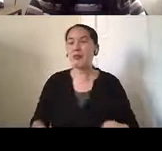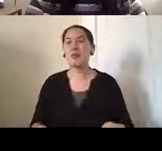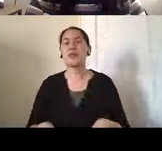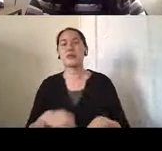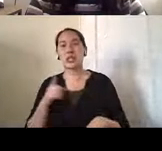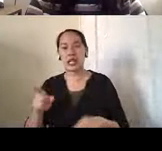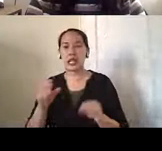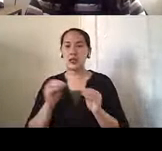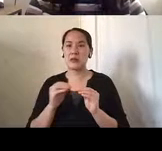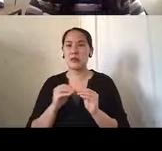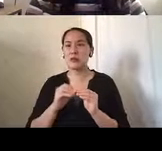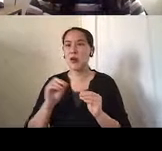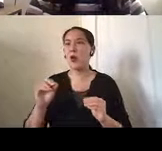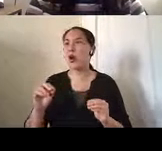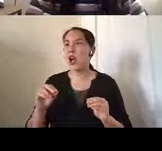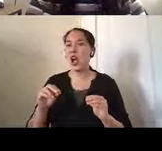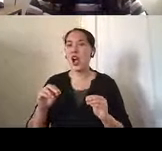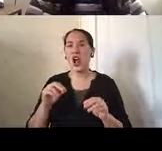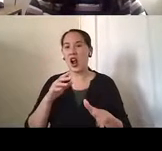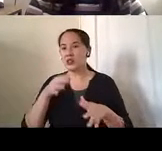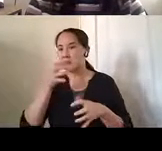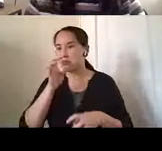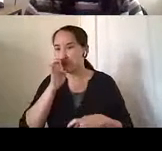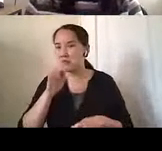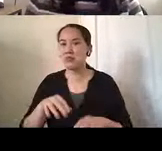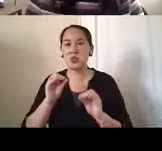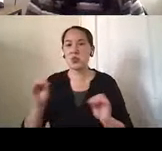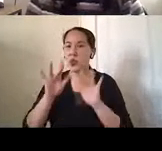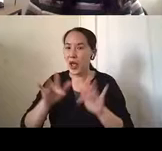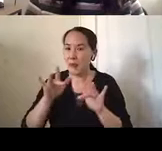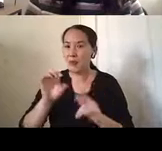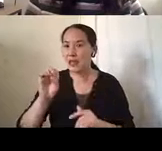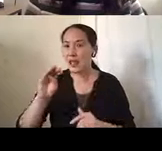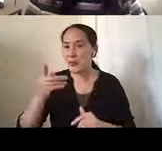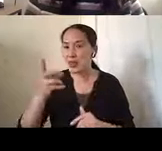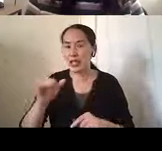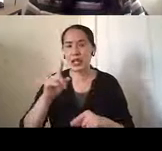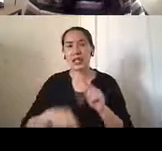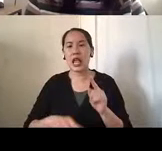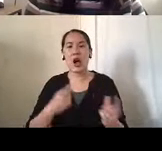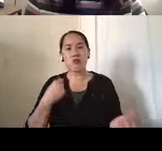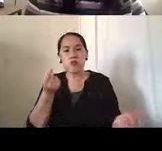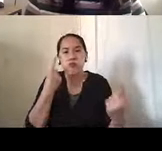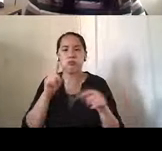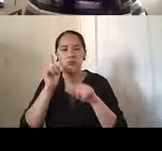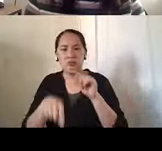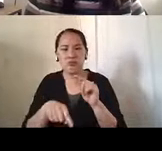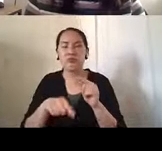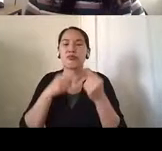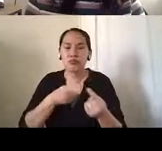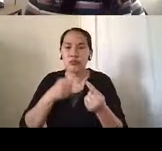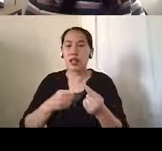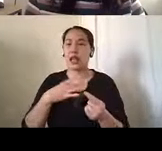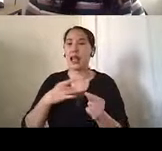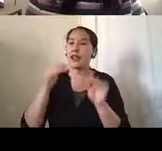more rigid. He had less empathy and less ability to express empathy. He liked repetitive activities like